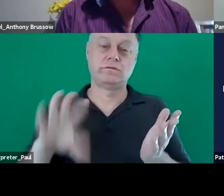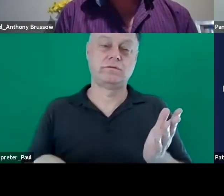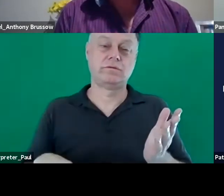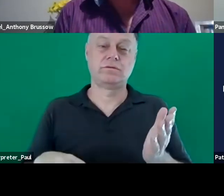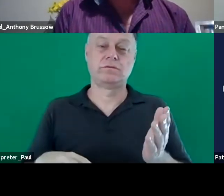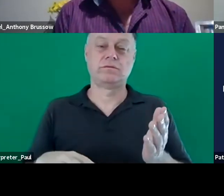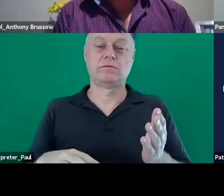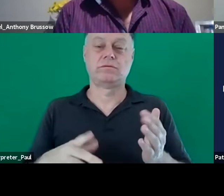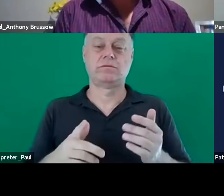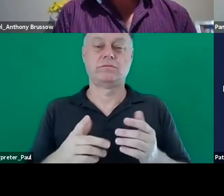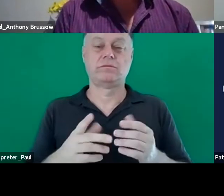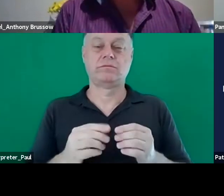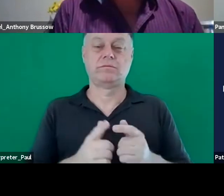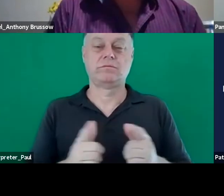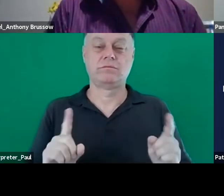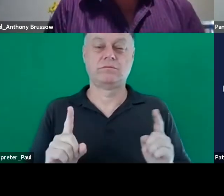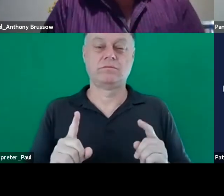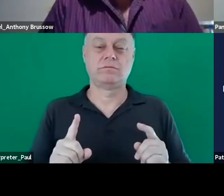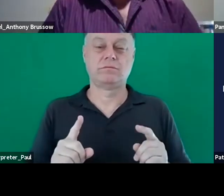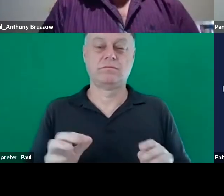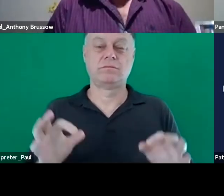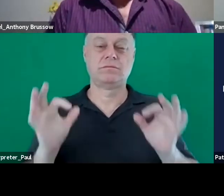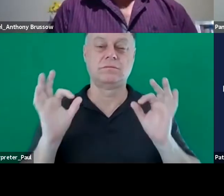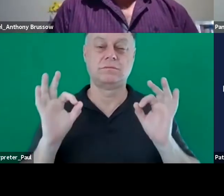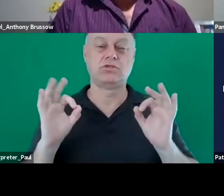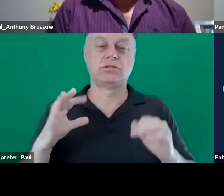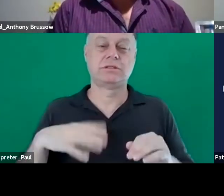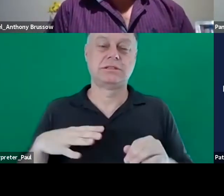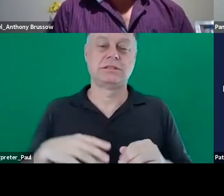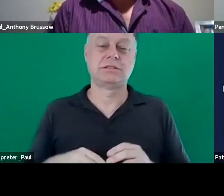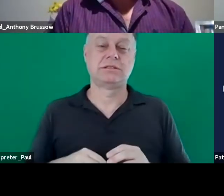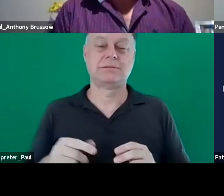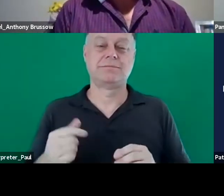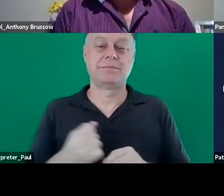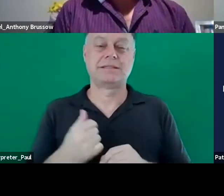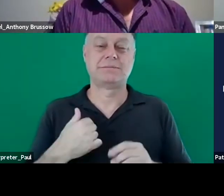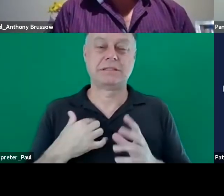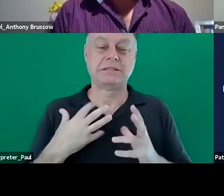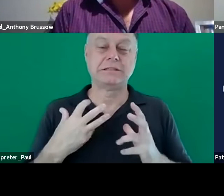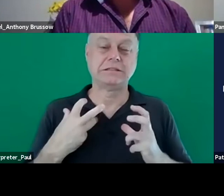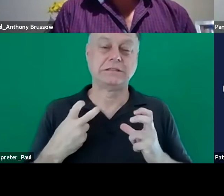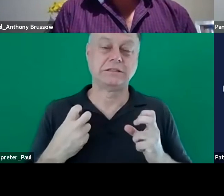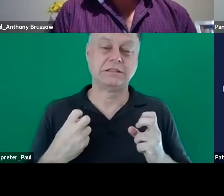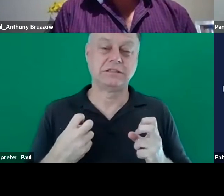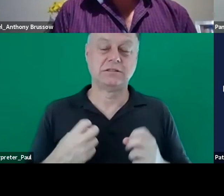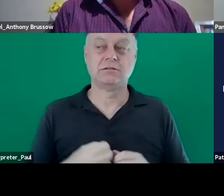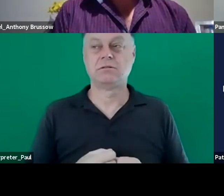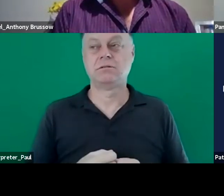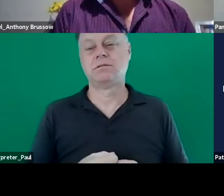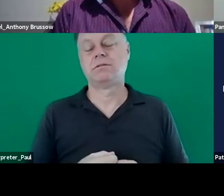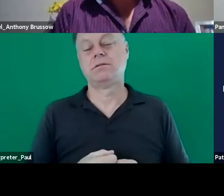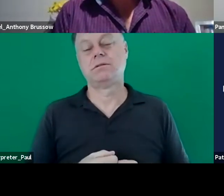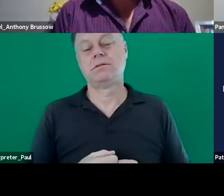vernacular is special needs that one grinds my years like to no end